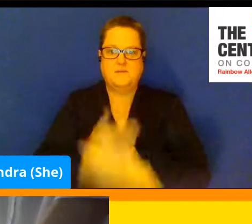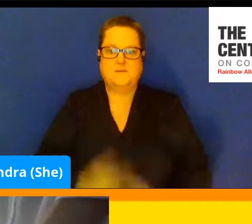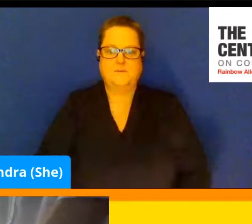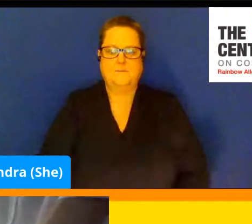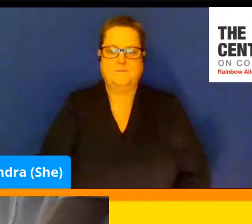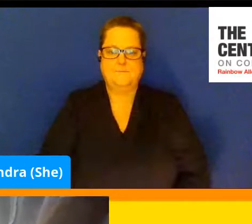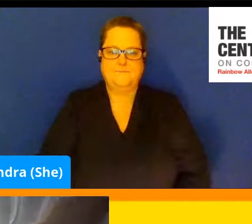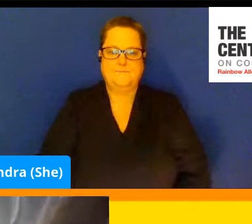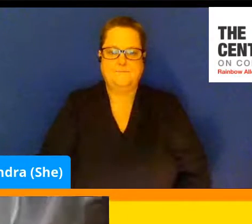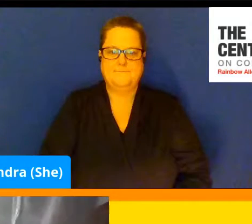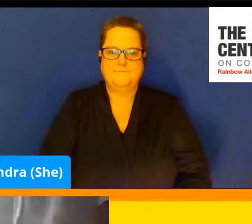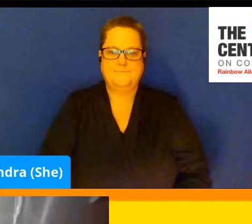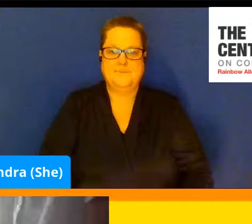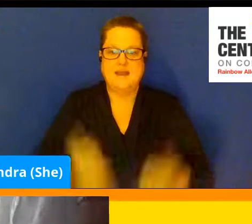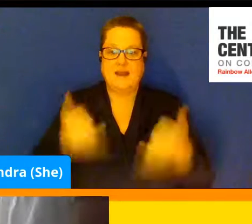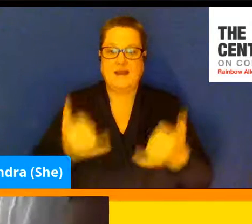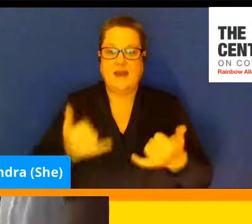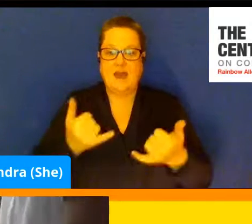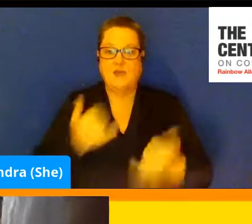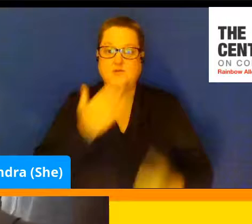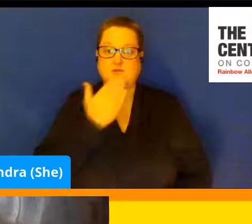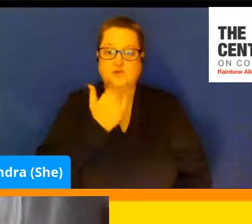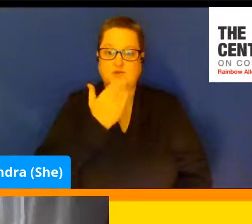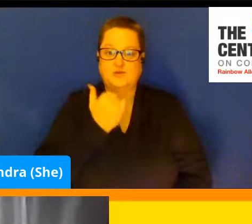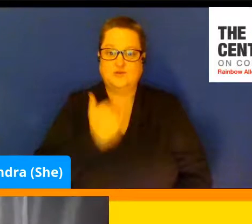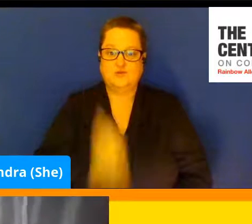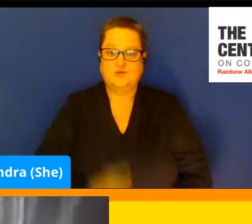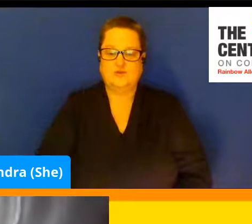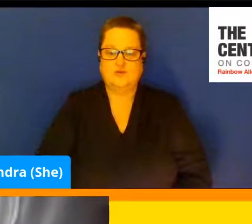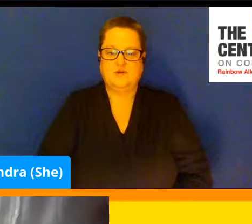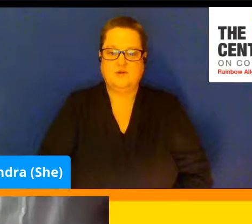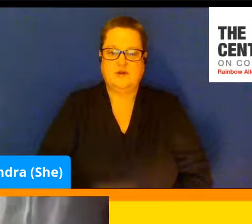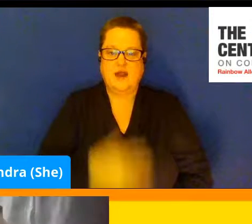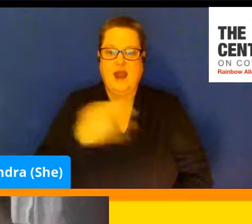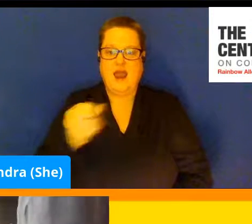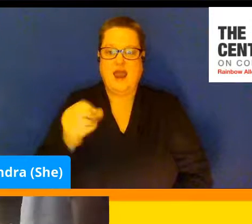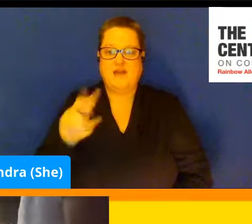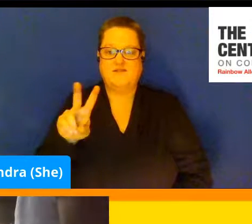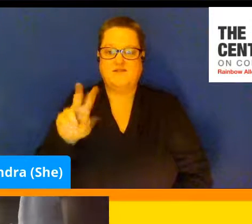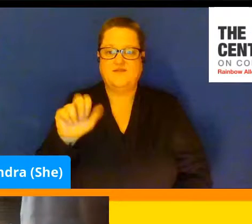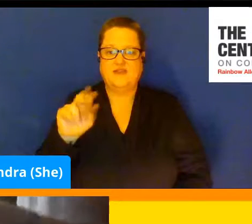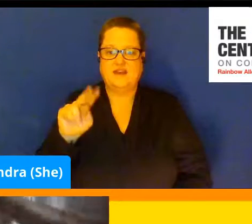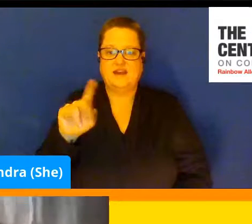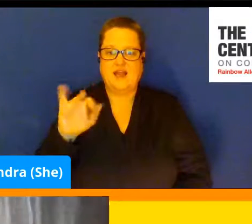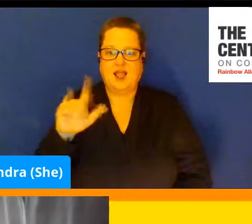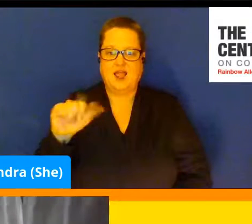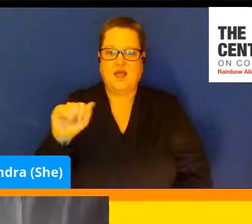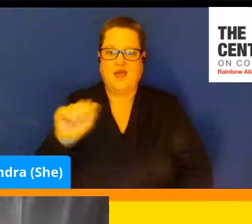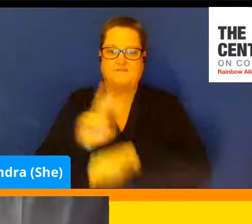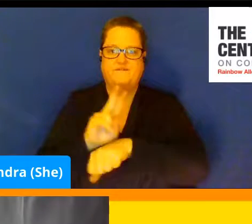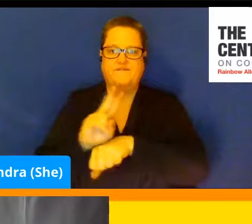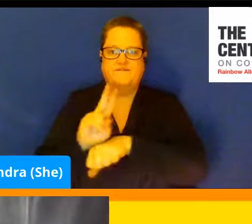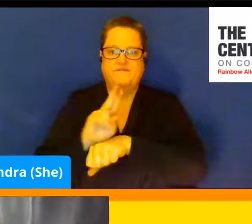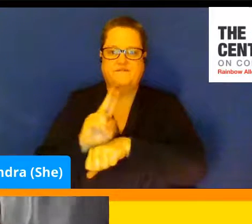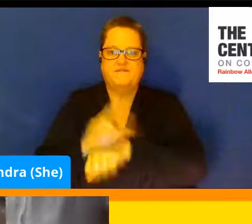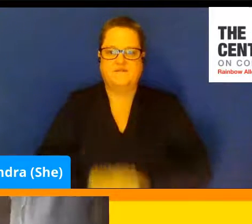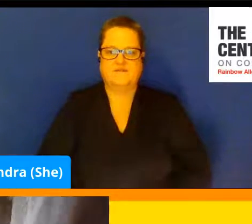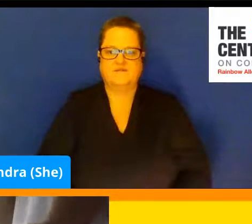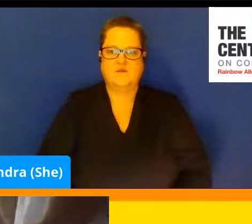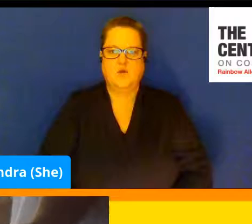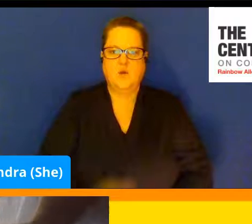And now we need some sugar and some vanilla. I think it's one and a half tablespoons